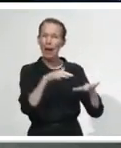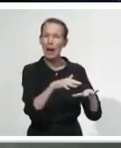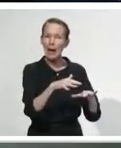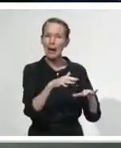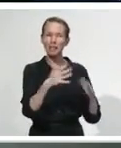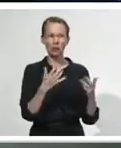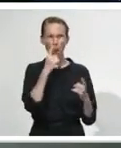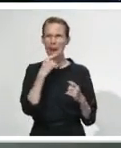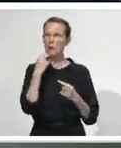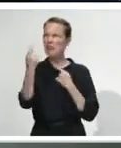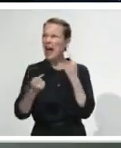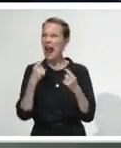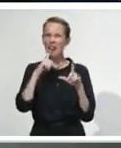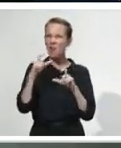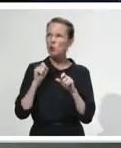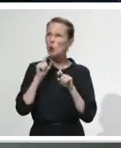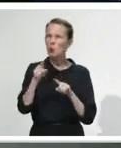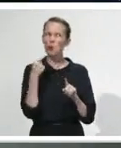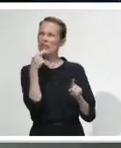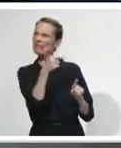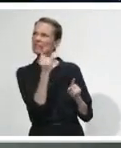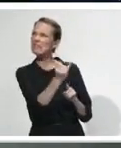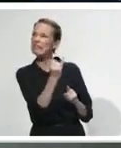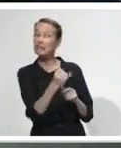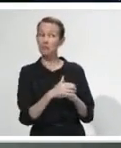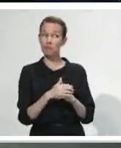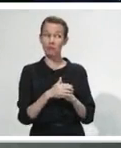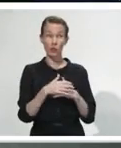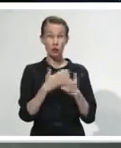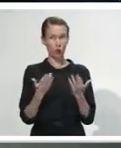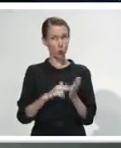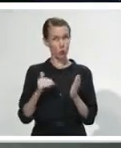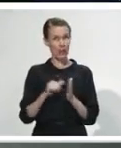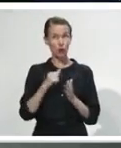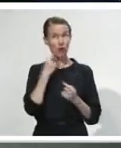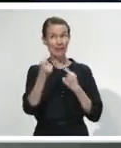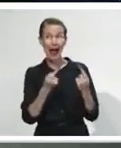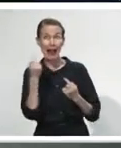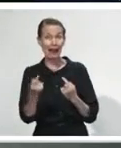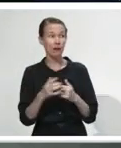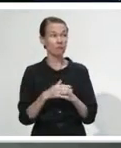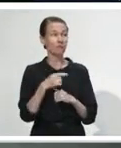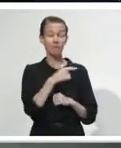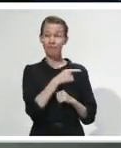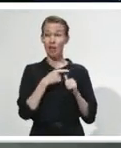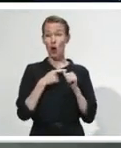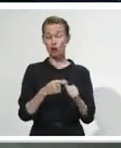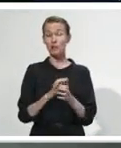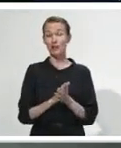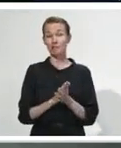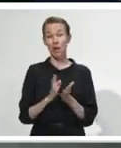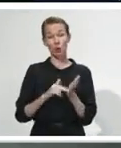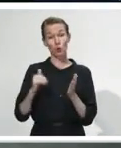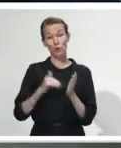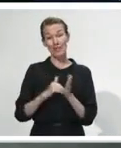role to play. You know, we're members of a big team, and our success is dependent on one another. And so I'm not sure